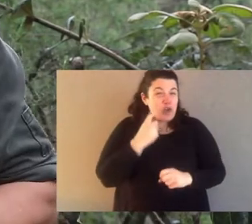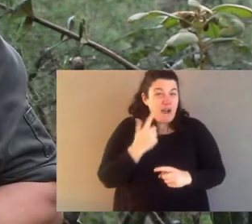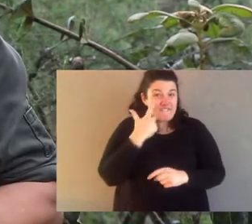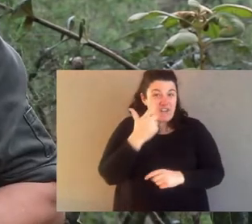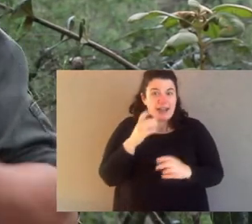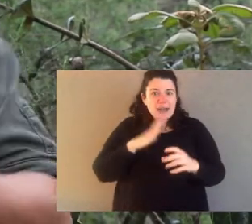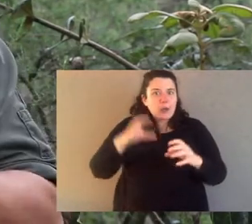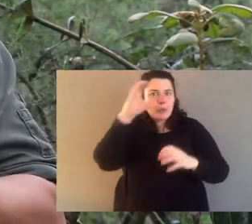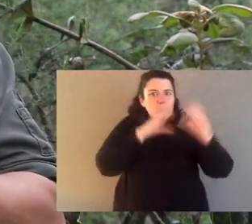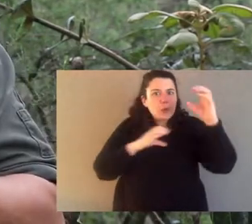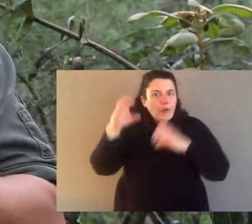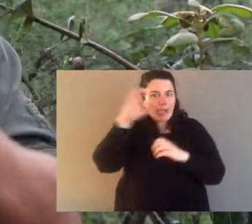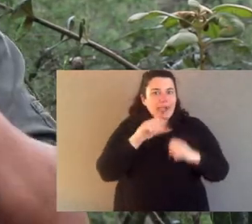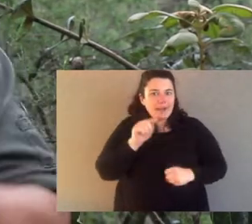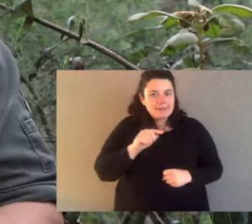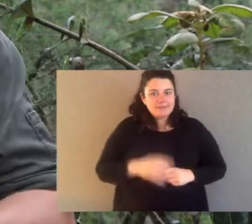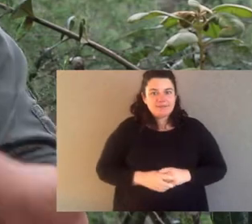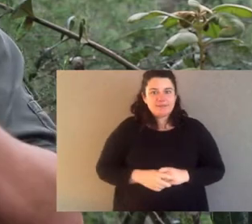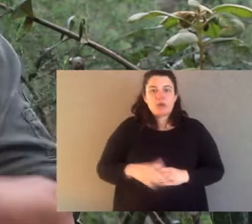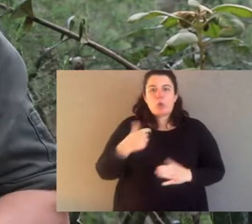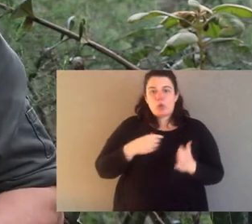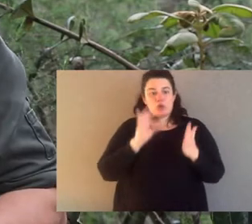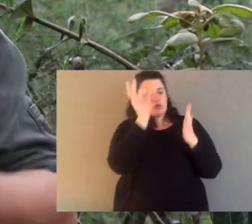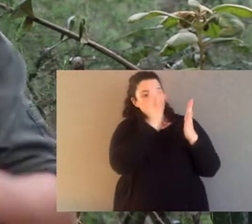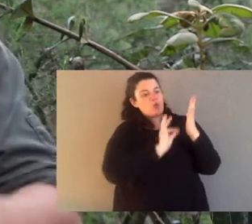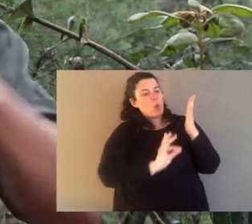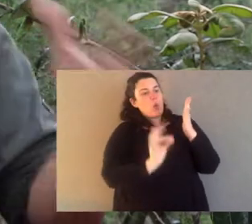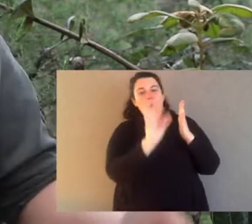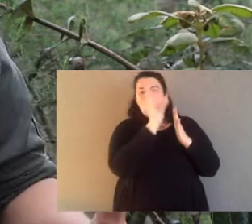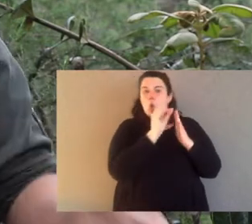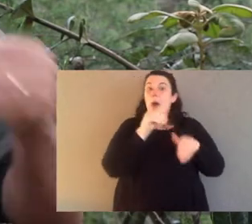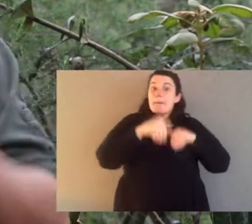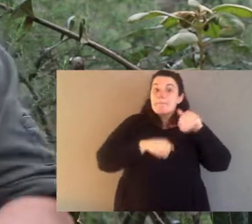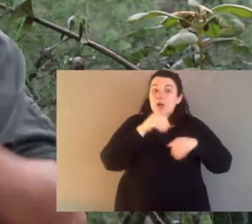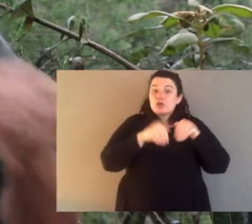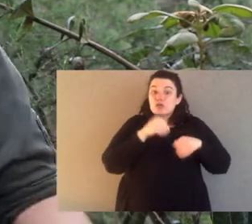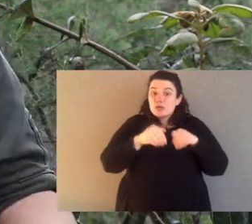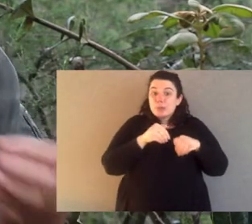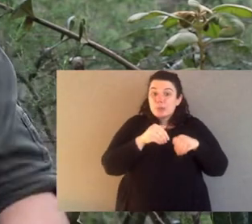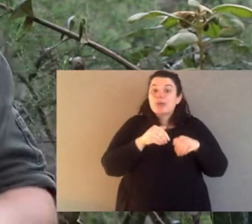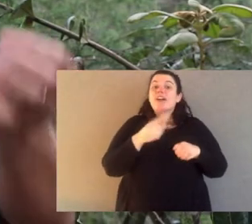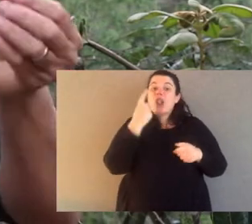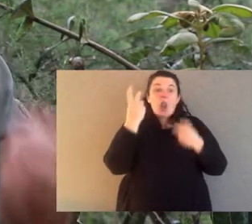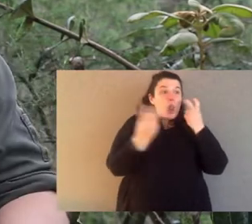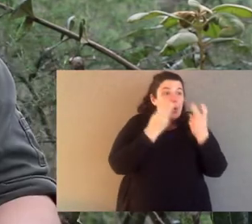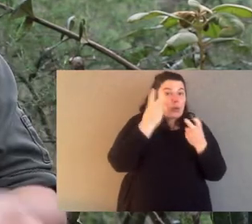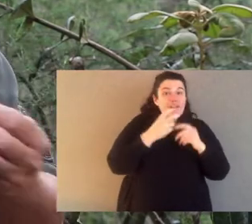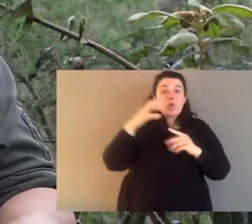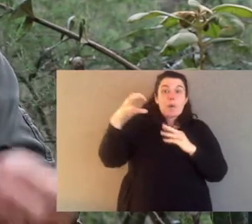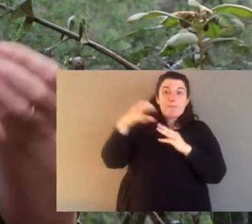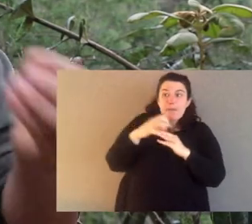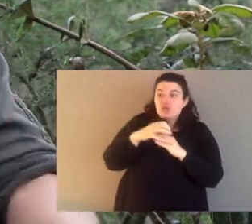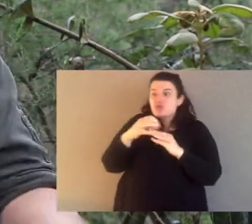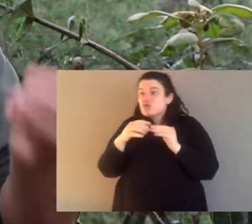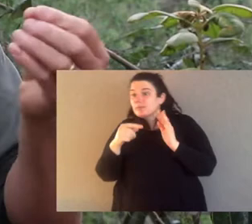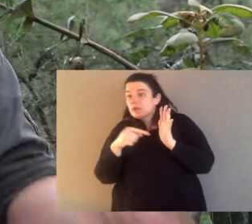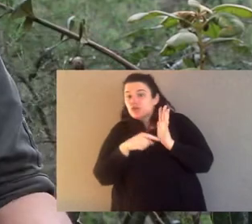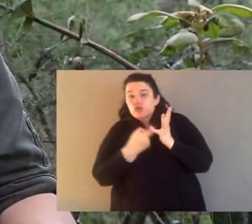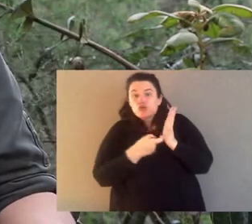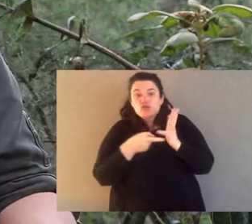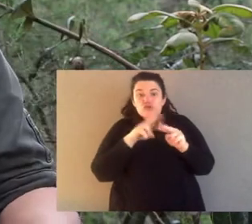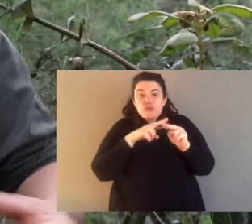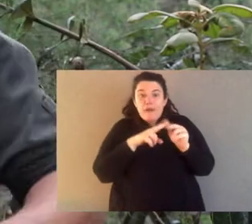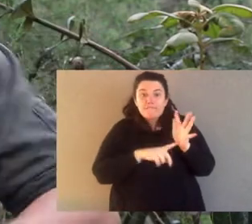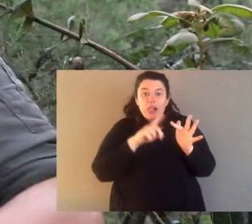You'll have to Google it. Next, I want a picture of a potteroo in its environment, doing what it does, searching for its food, mushrooms, truffles,